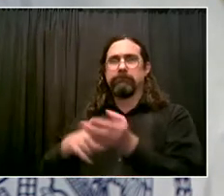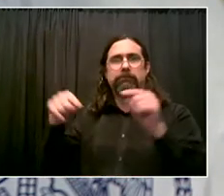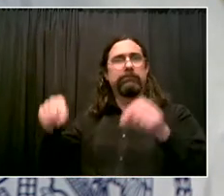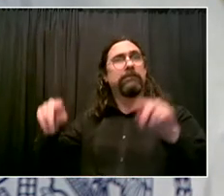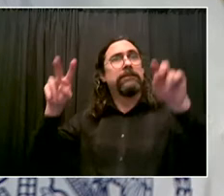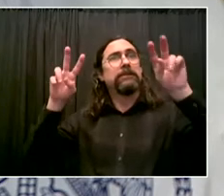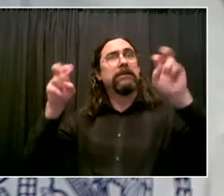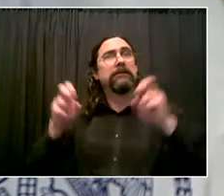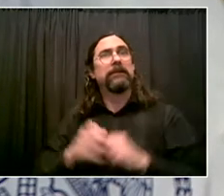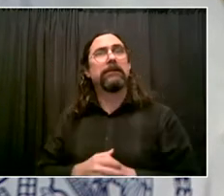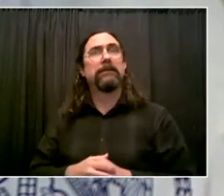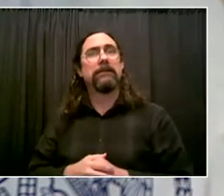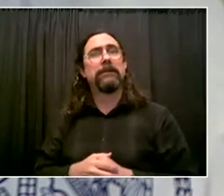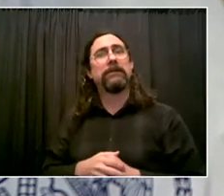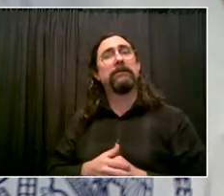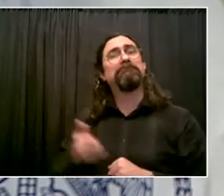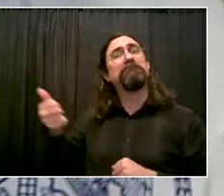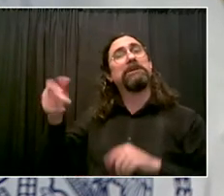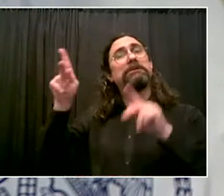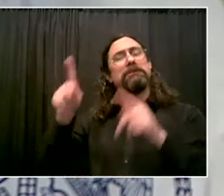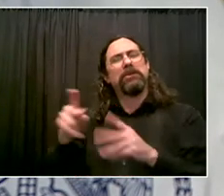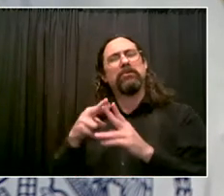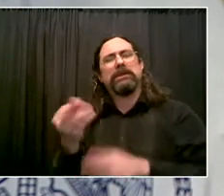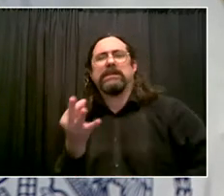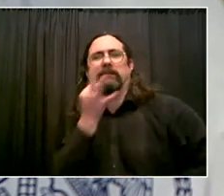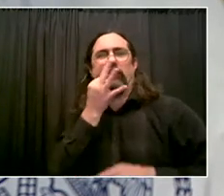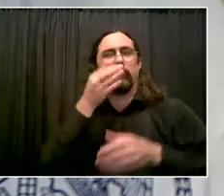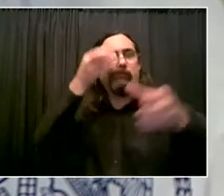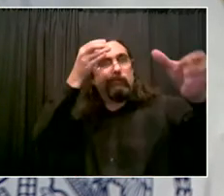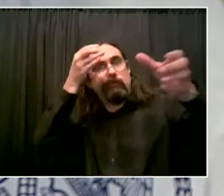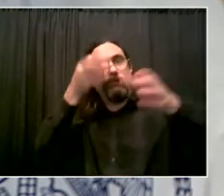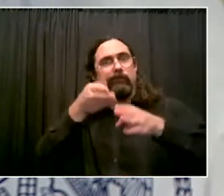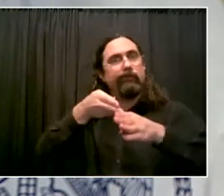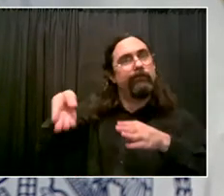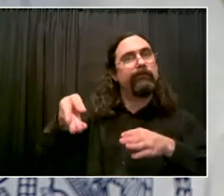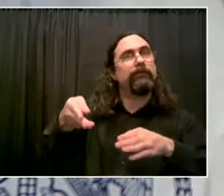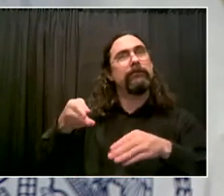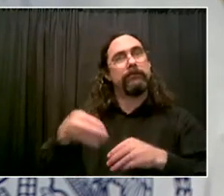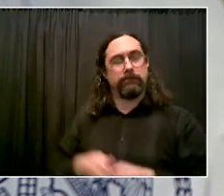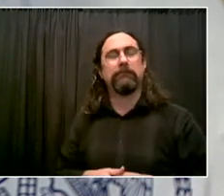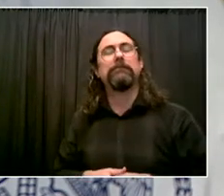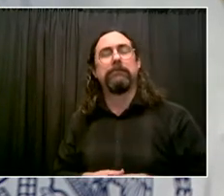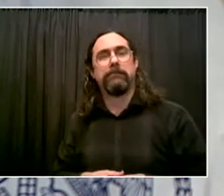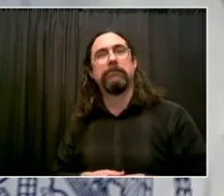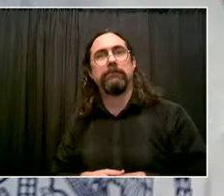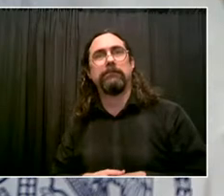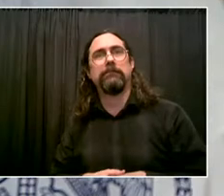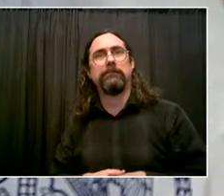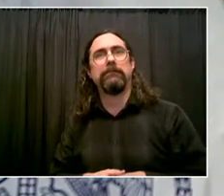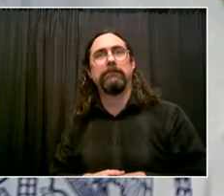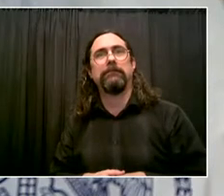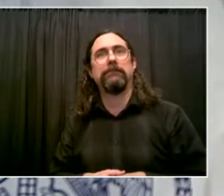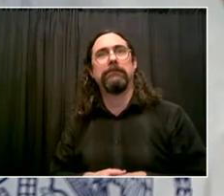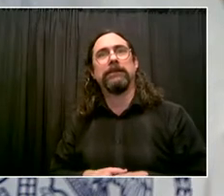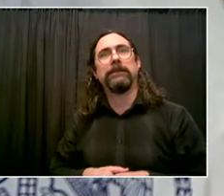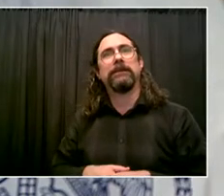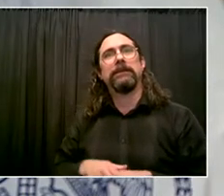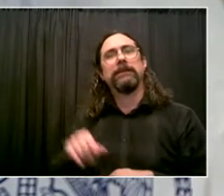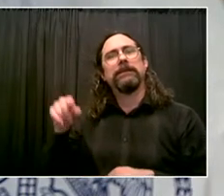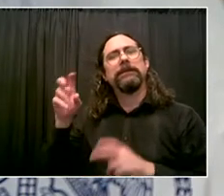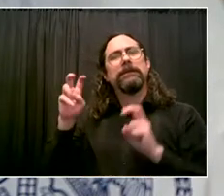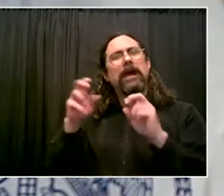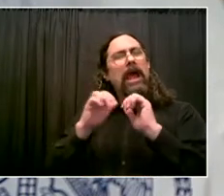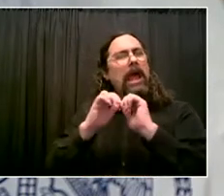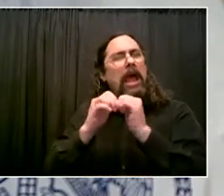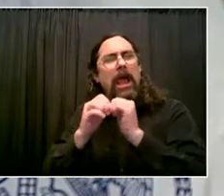Julio Medina over the years. I've seen the work that Exodus Transitional Services does helping folks reenter